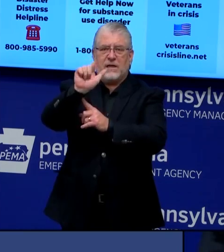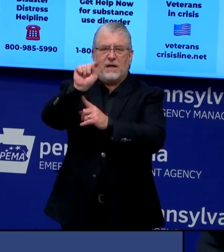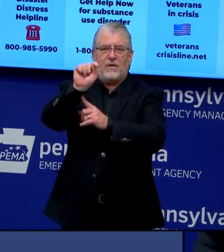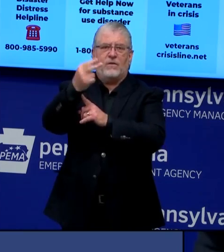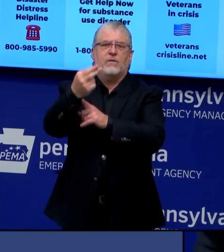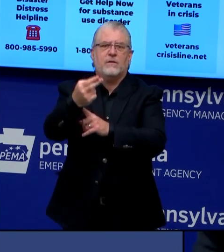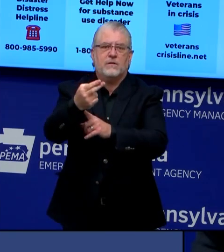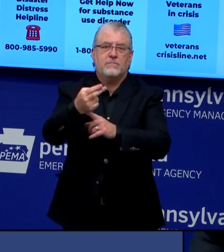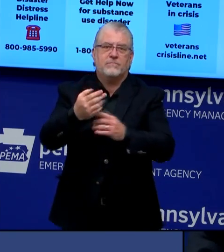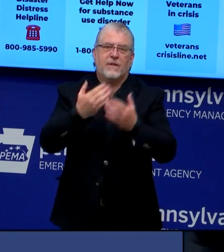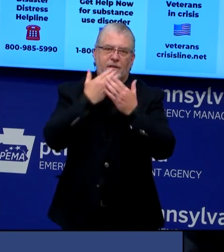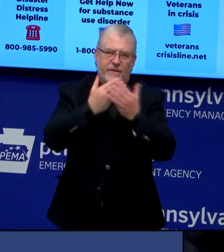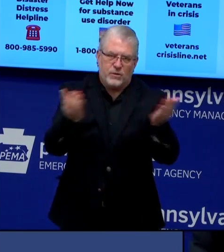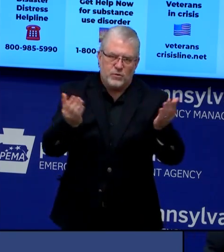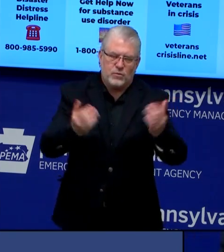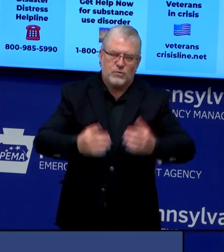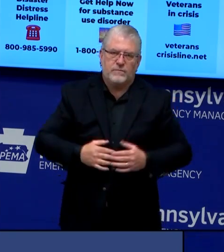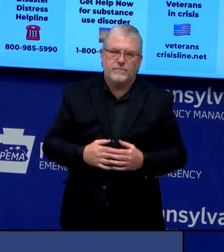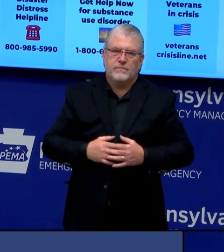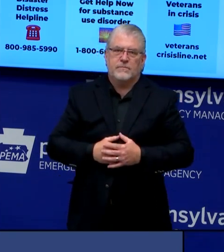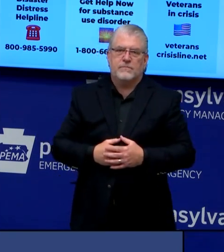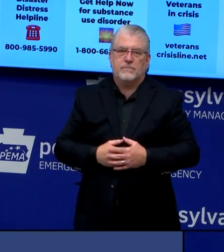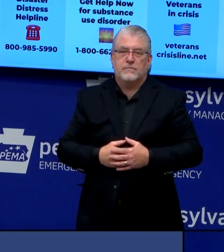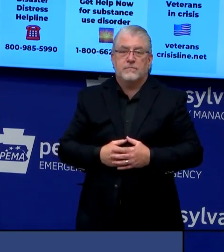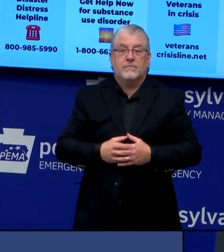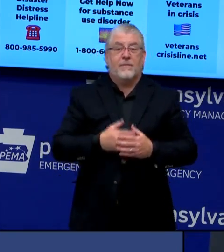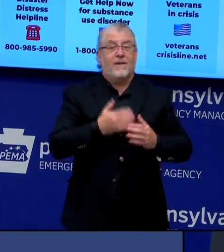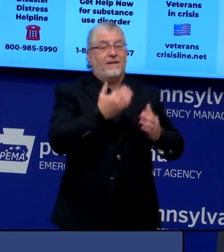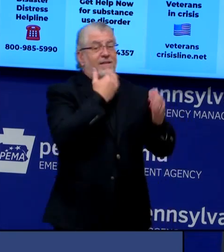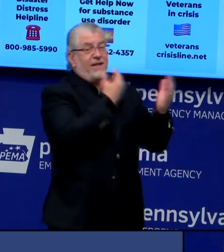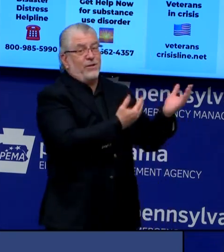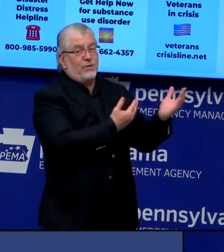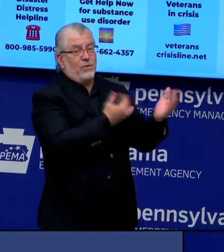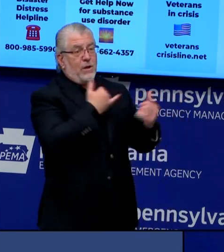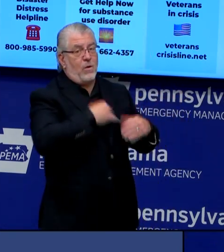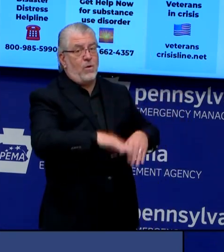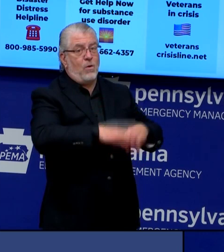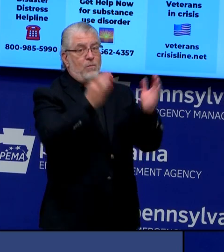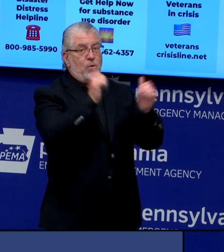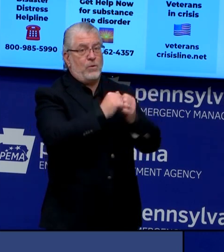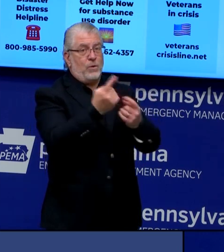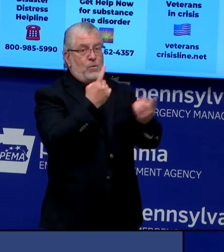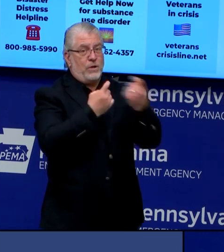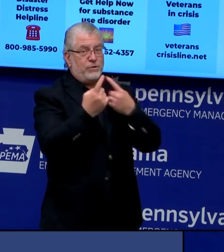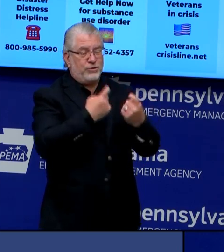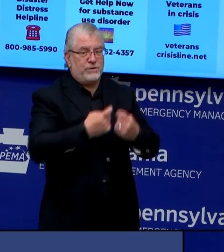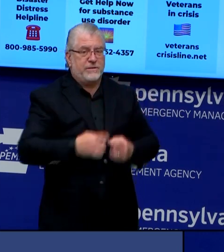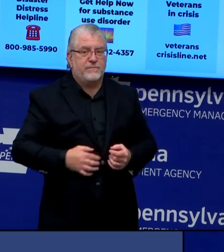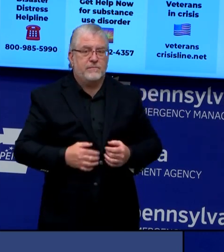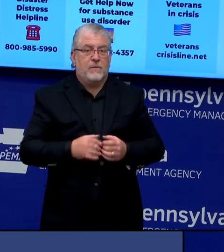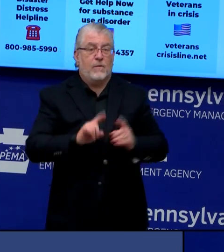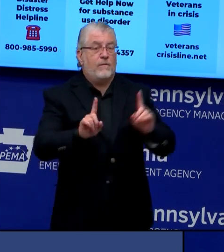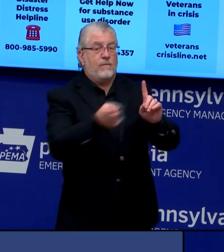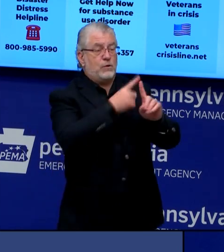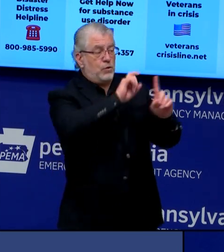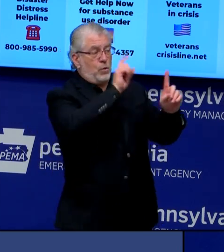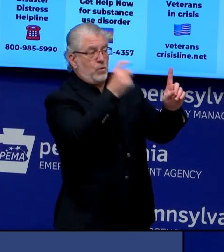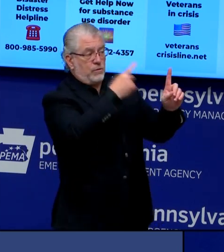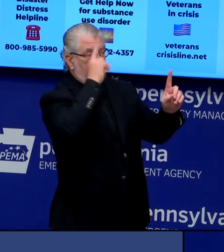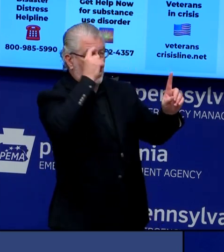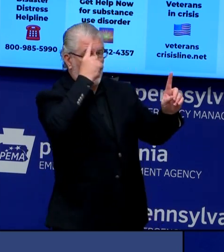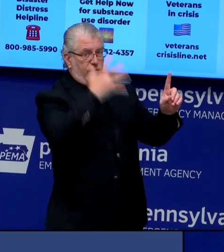Thank you, Governor. We'll open it up for some questions now. First for you from WBRE and ABC27.